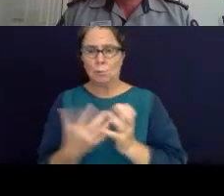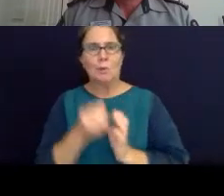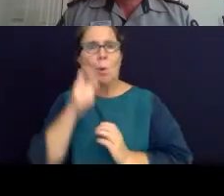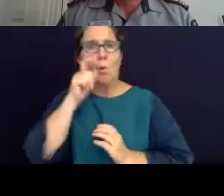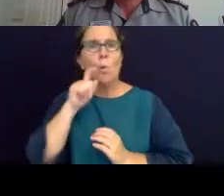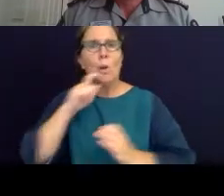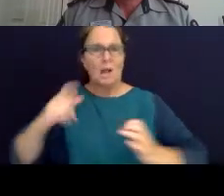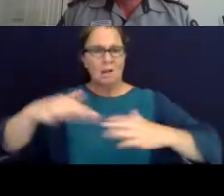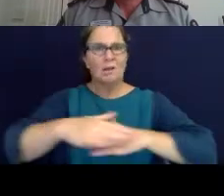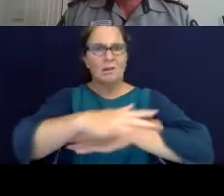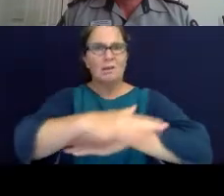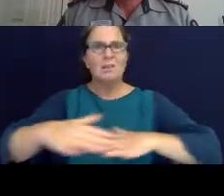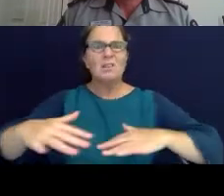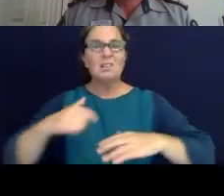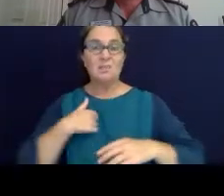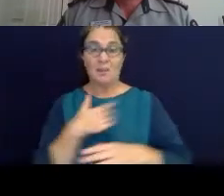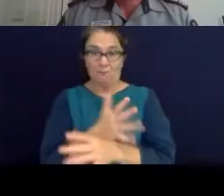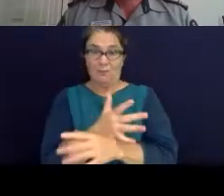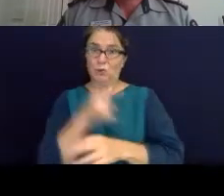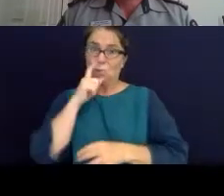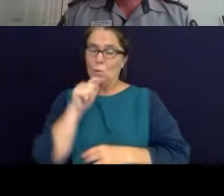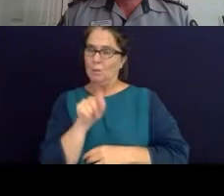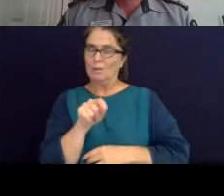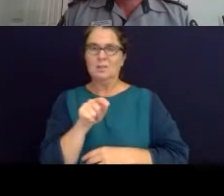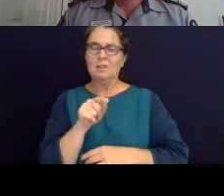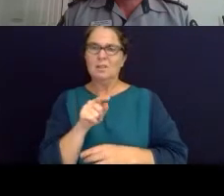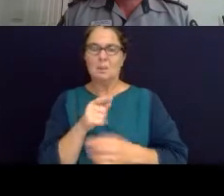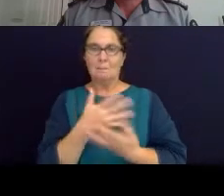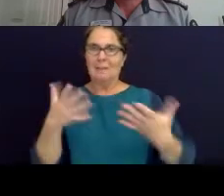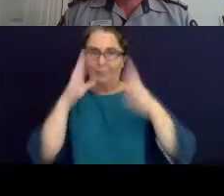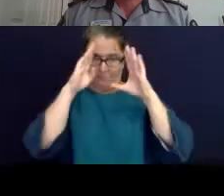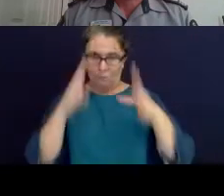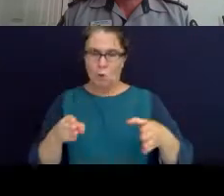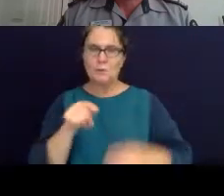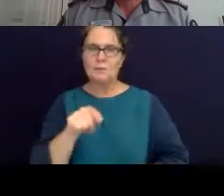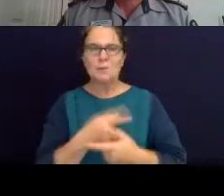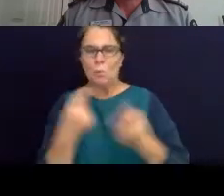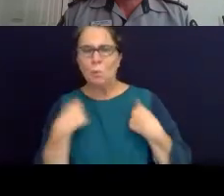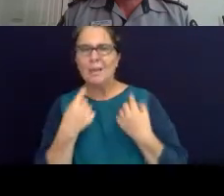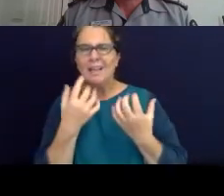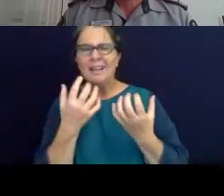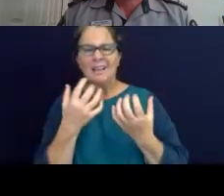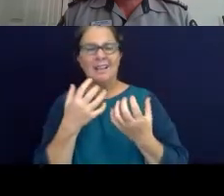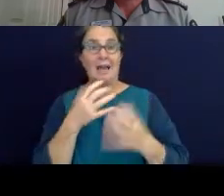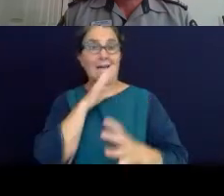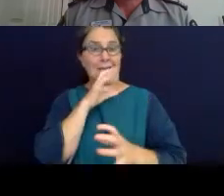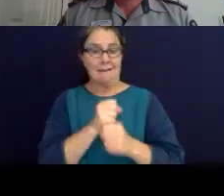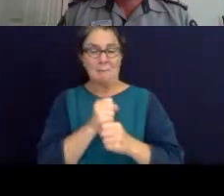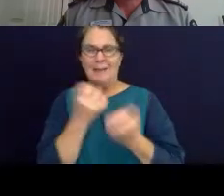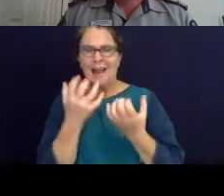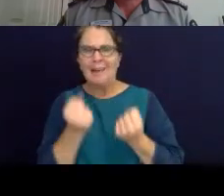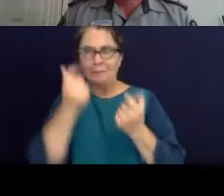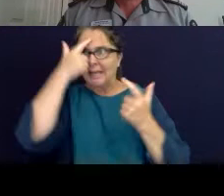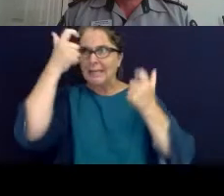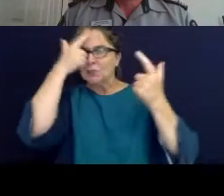wai maori, fresh water especially. We see a range of initiatives that the government are pushing through at the moment,